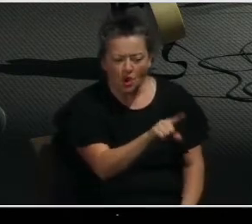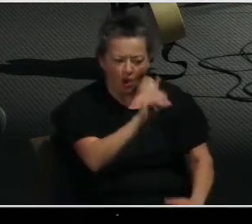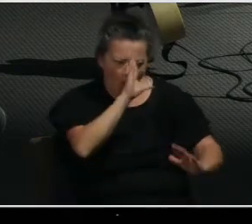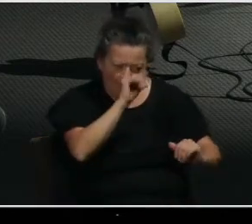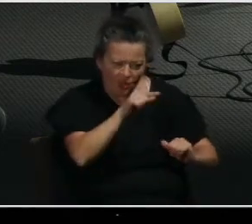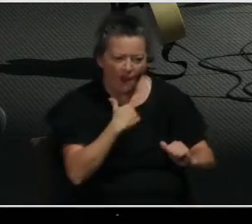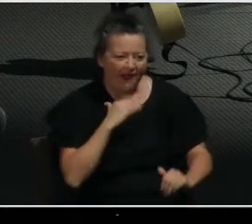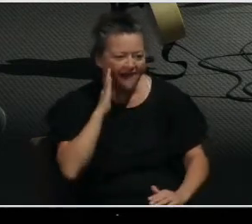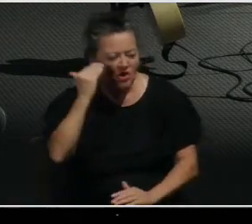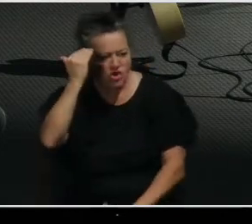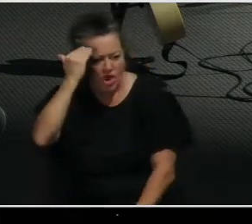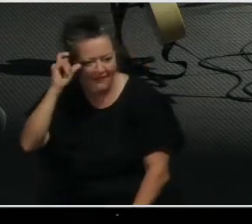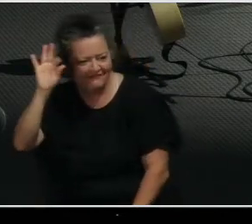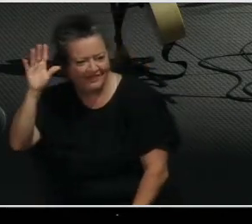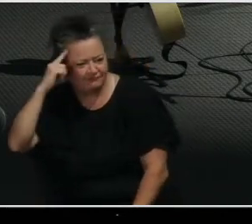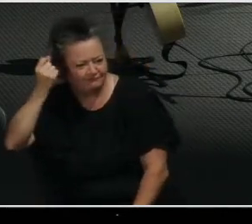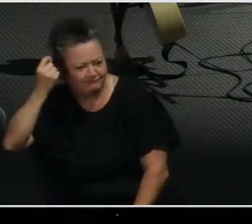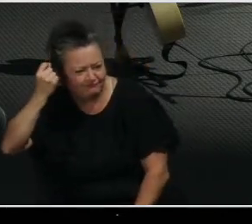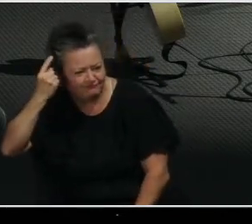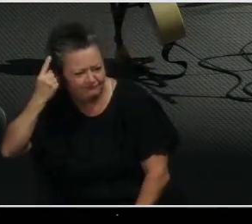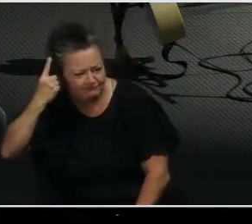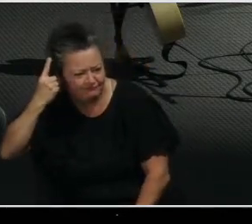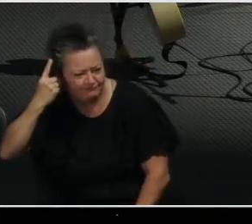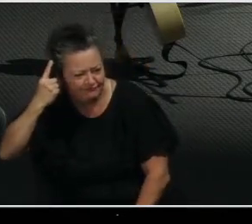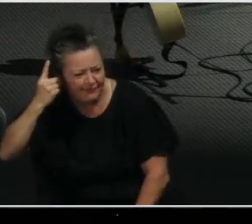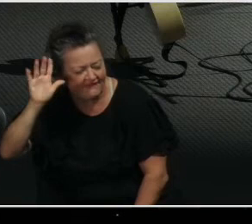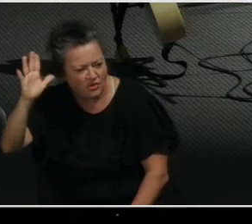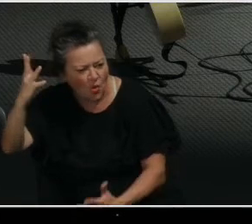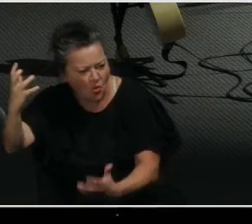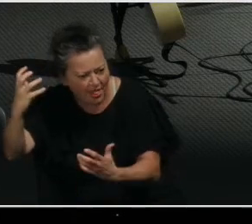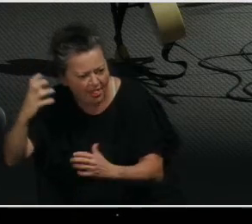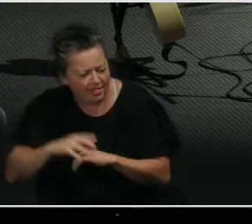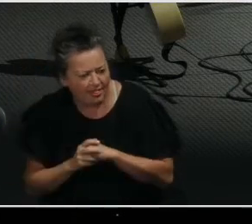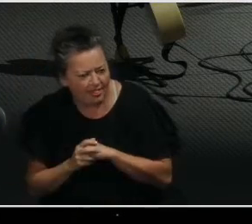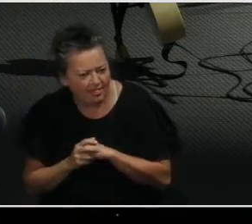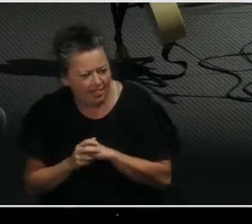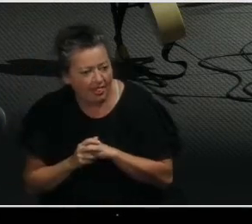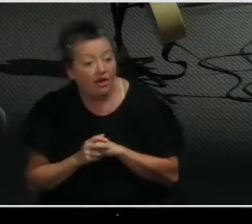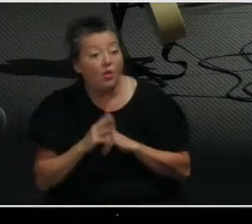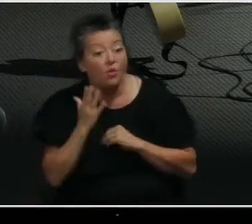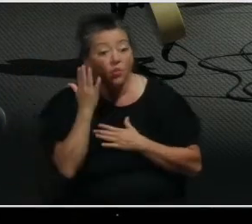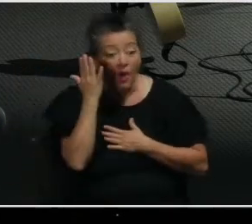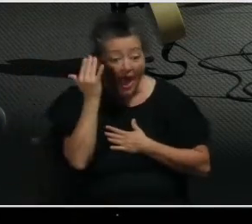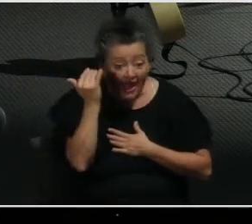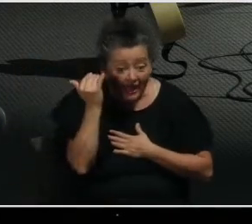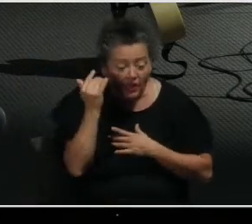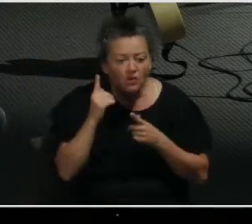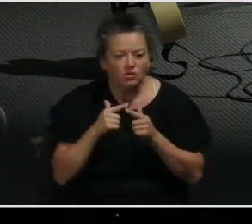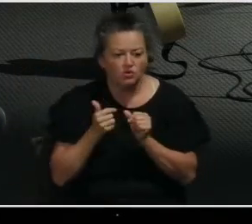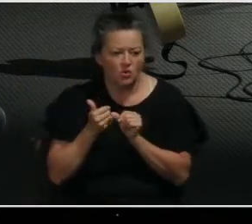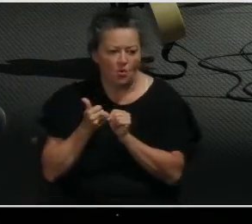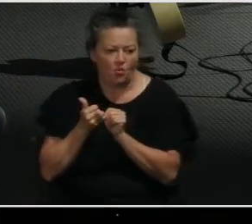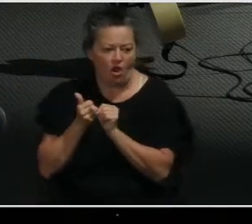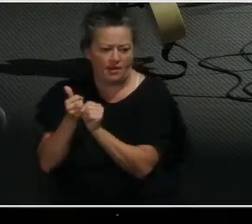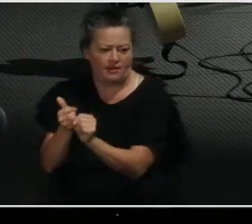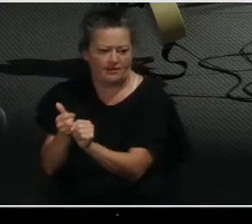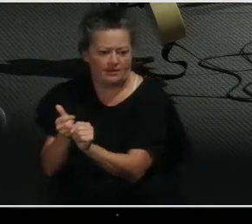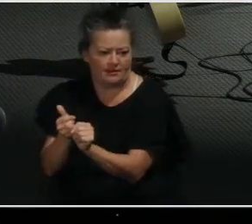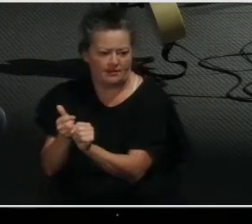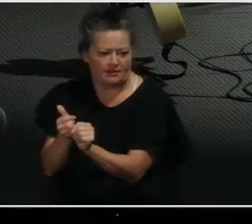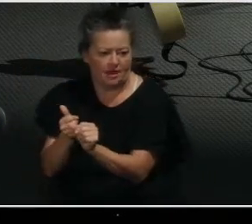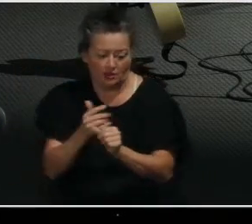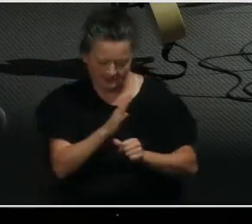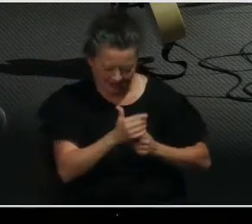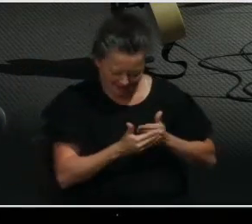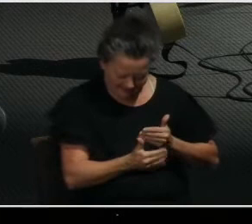Verse 10, so as to walk in a manner worthy of the Lord, fully pleasing